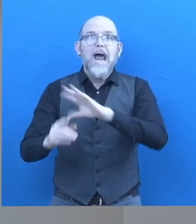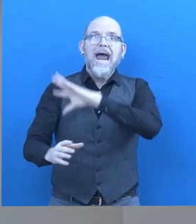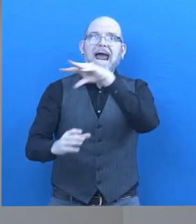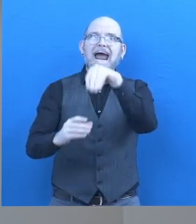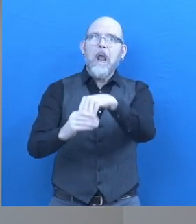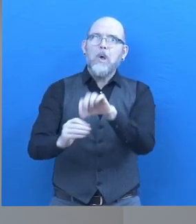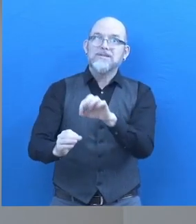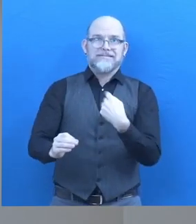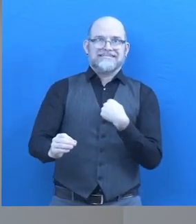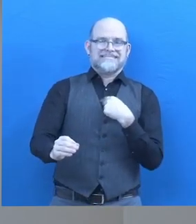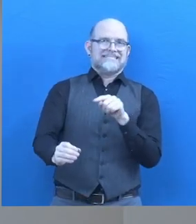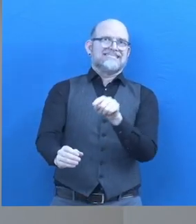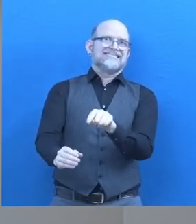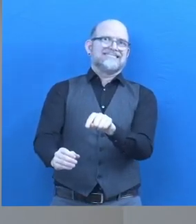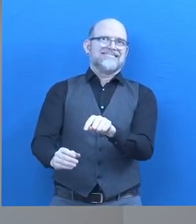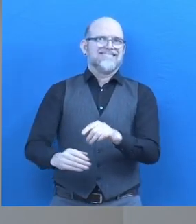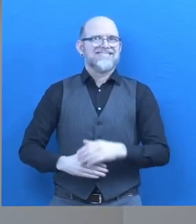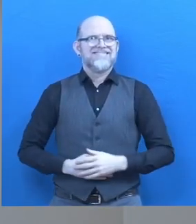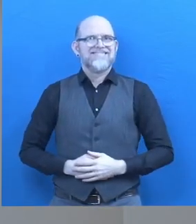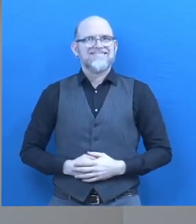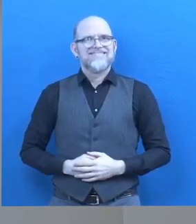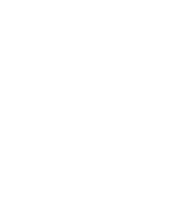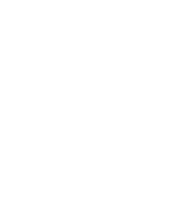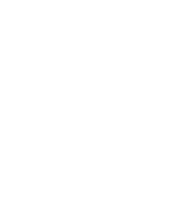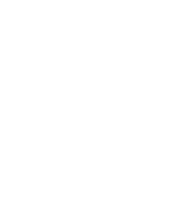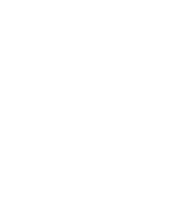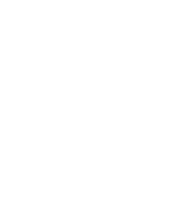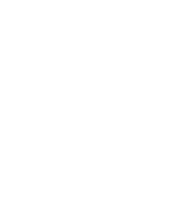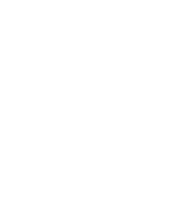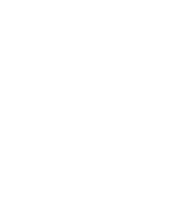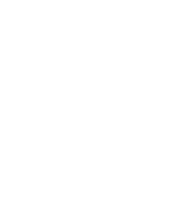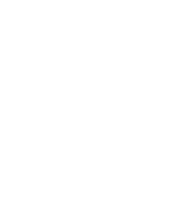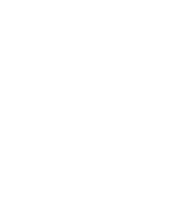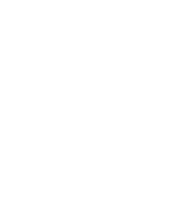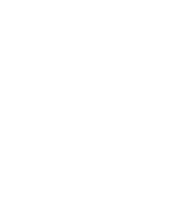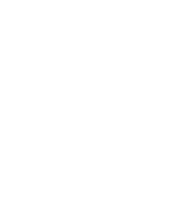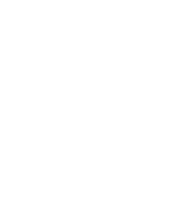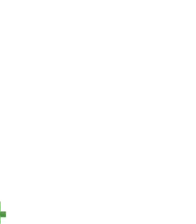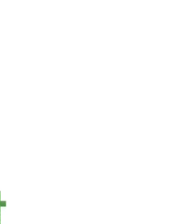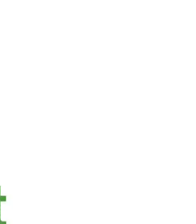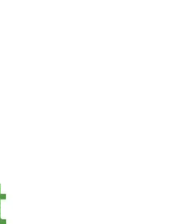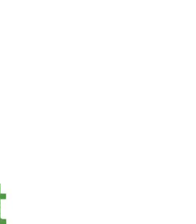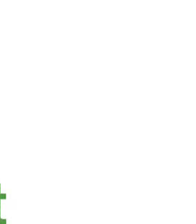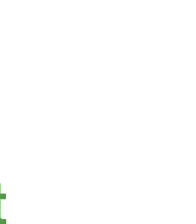but also very inclusive. Zero Project for a world without barriers. barriers.